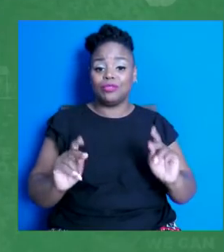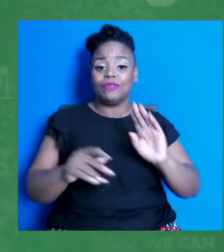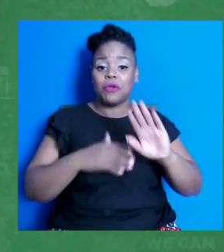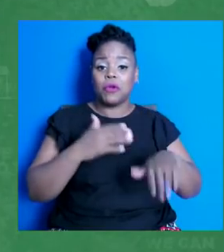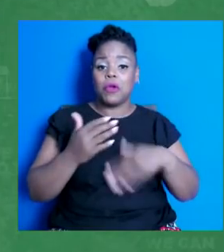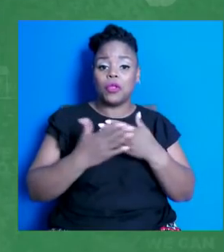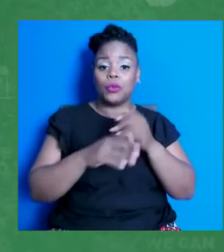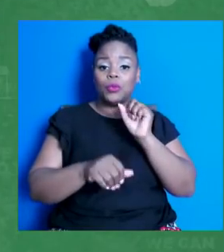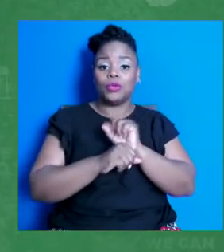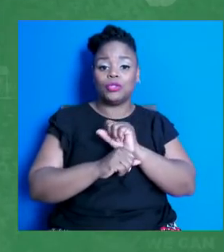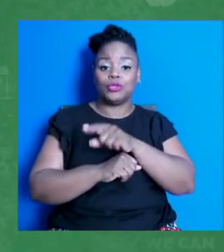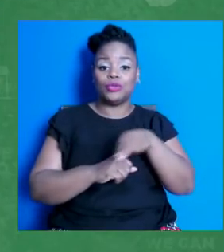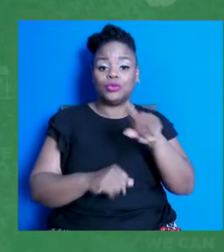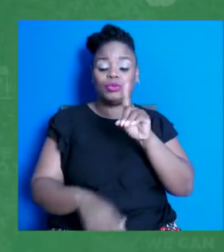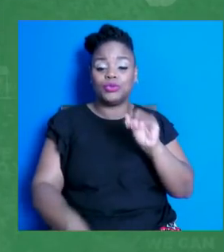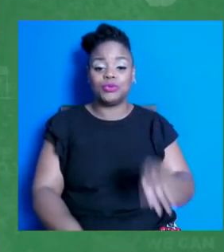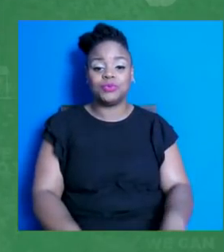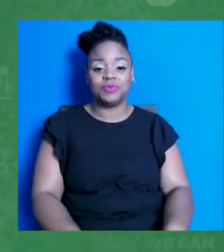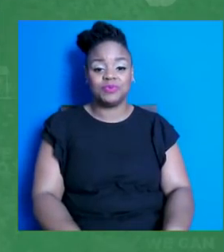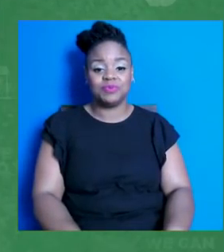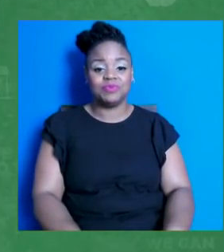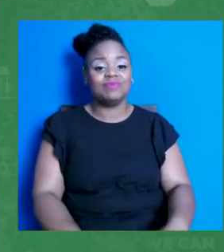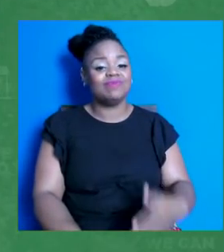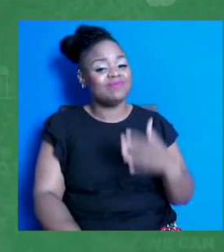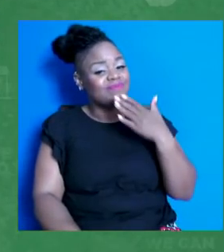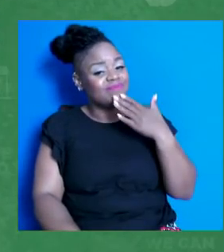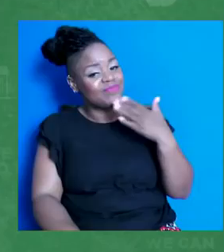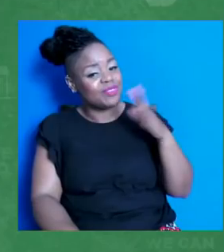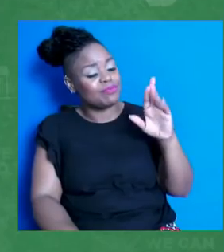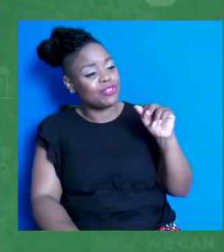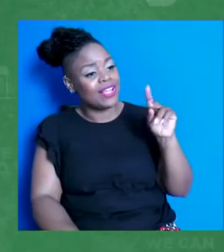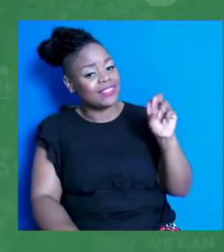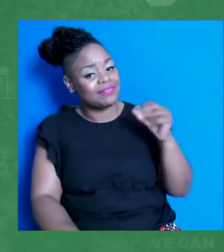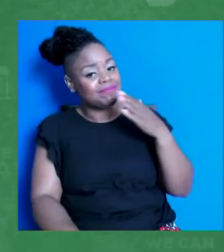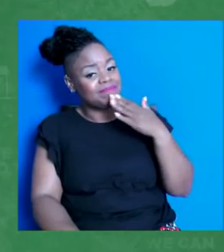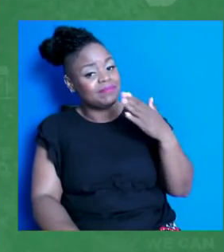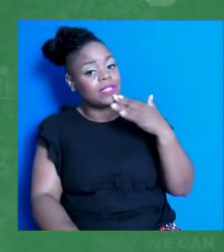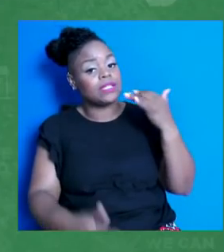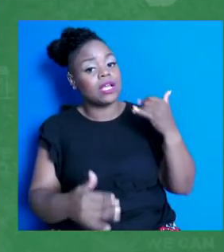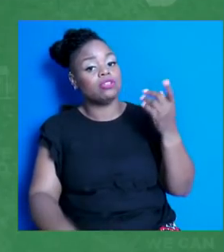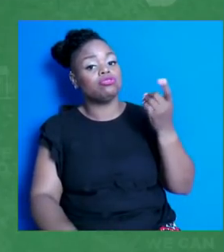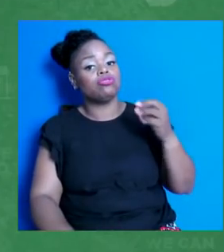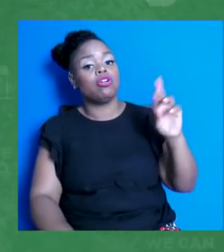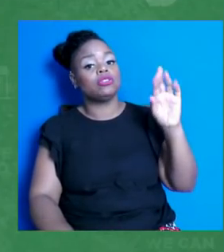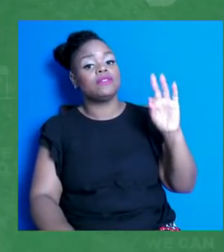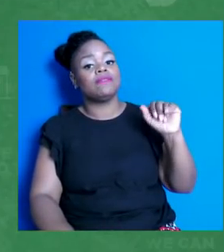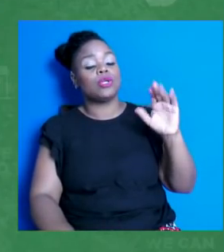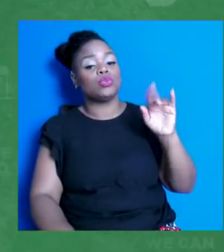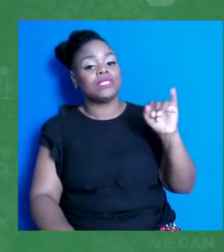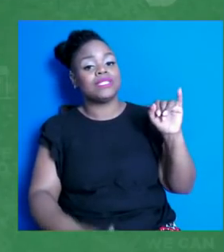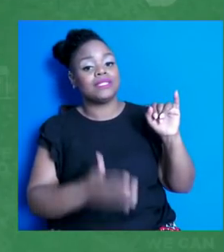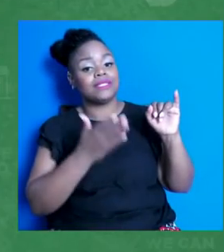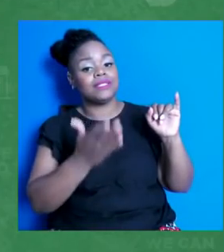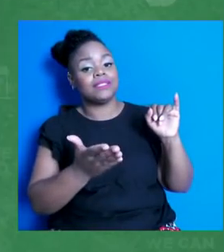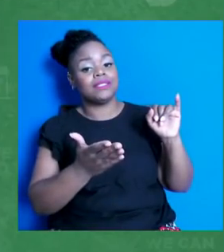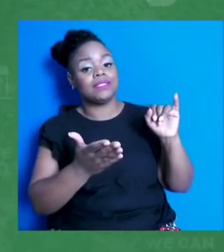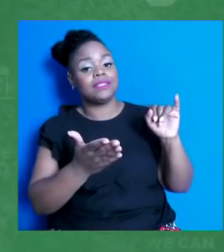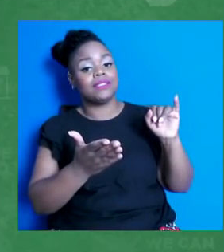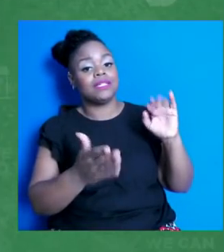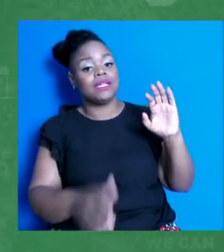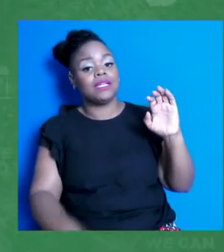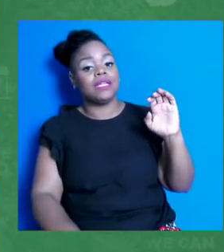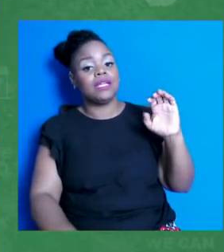Thank you, Braden. Dr. Fauci, back to you. Dr. Okay, Chloe, the work that we've been doing has been especially focused